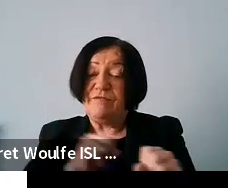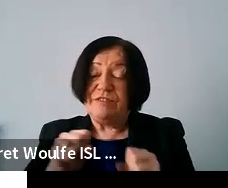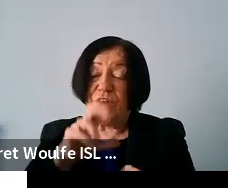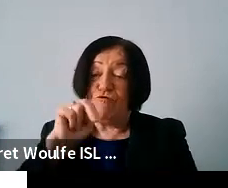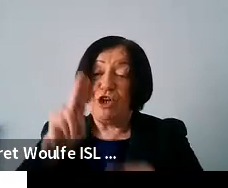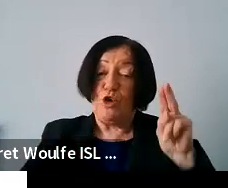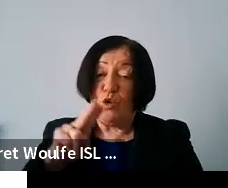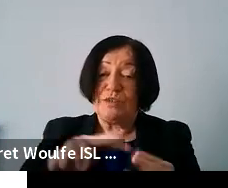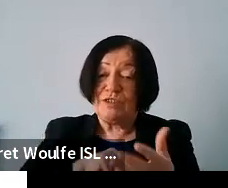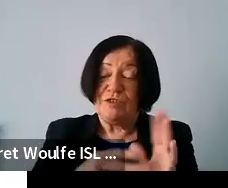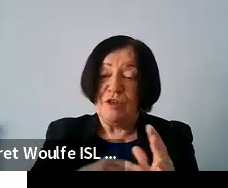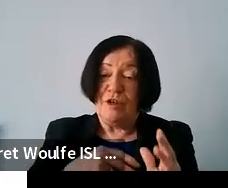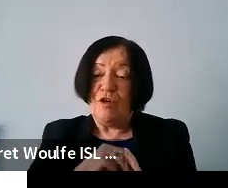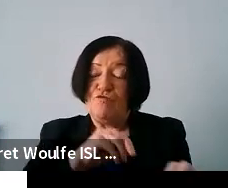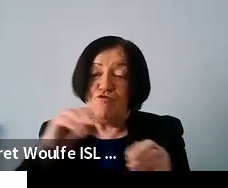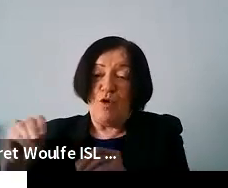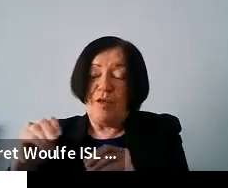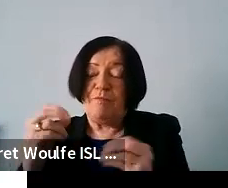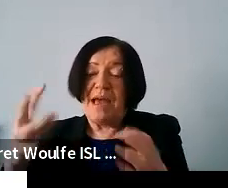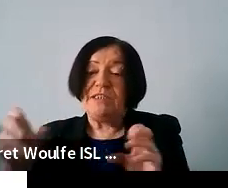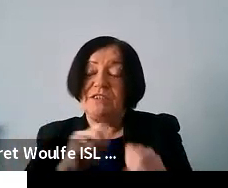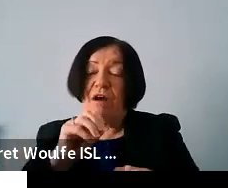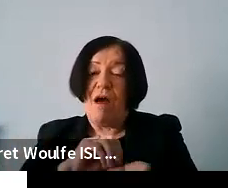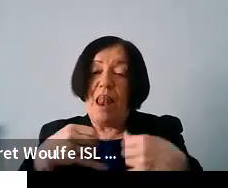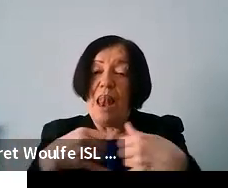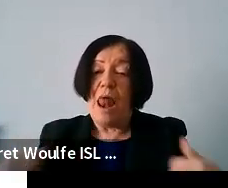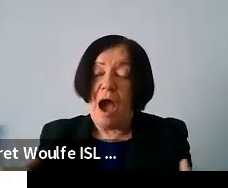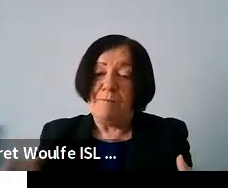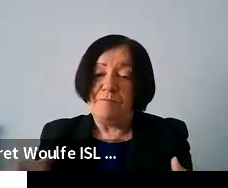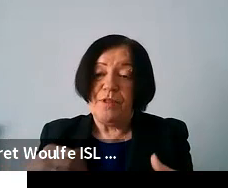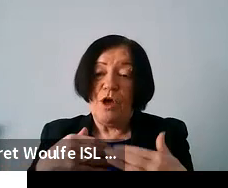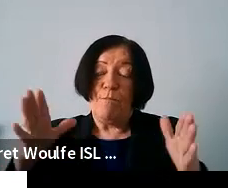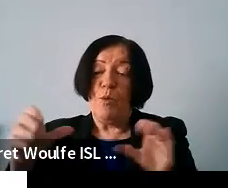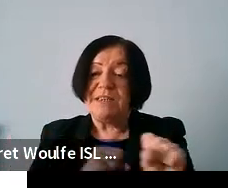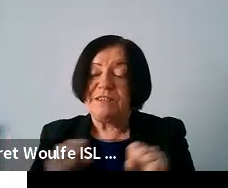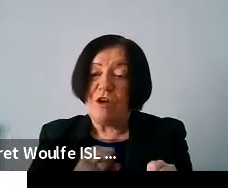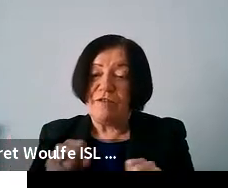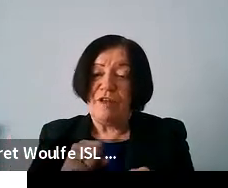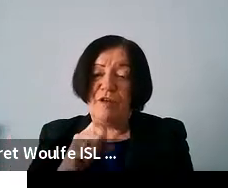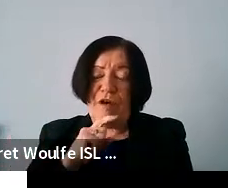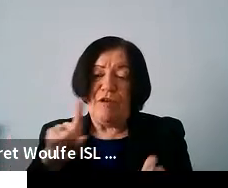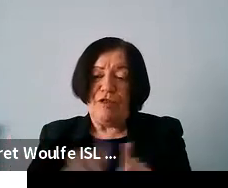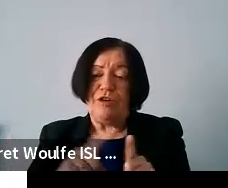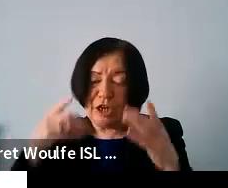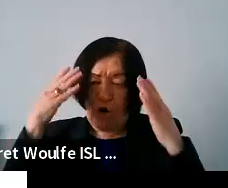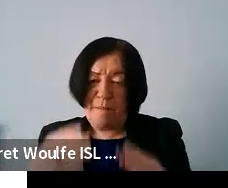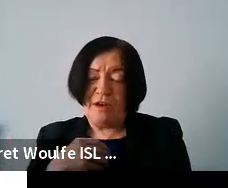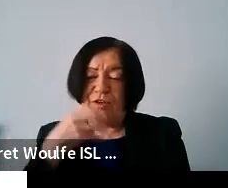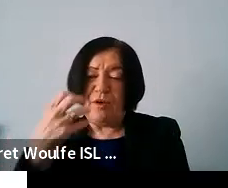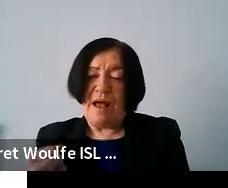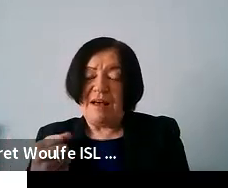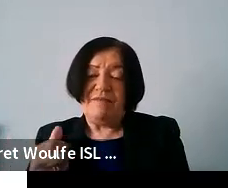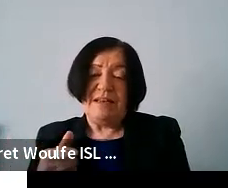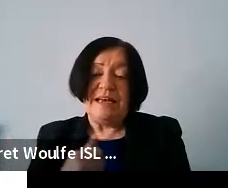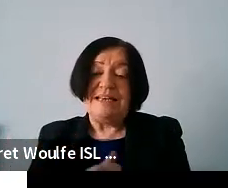to move as many services as possible online uh public services but there is also a commitment to have assisted